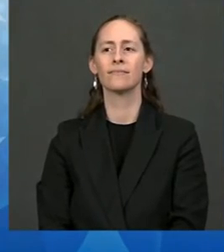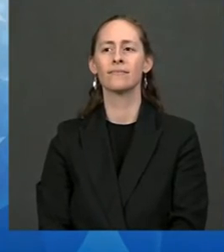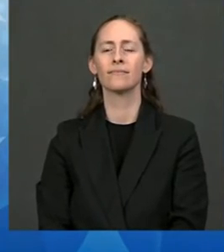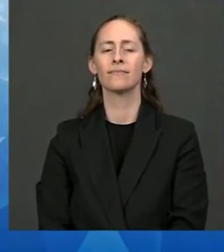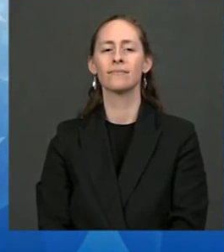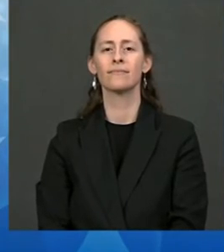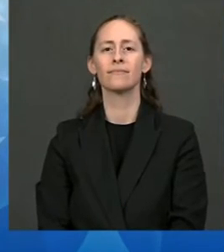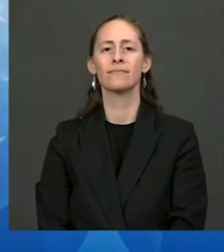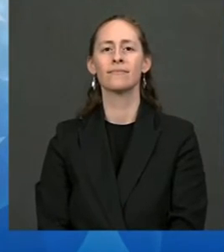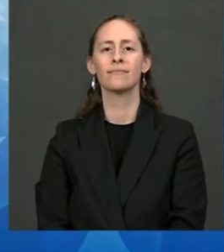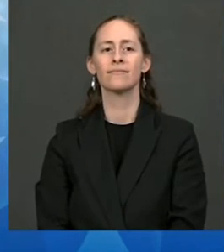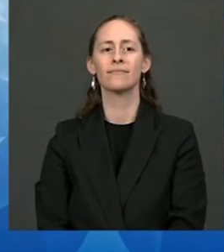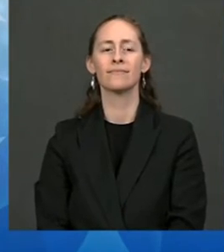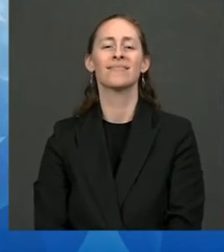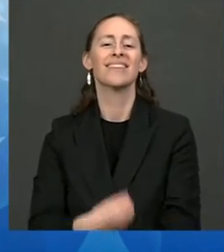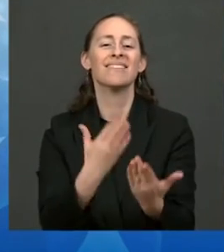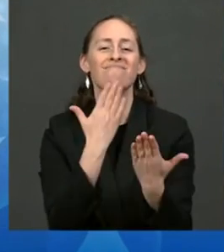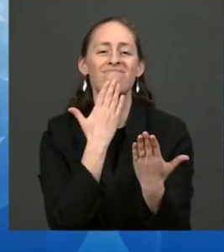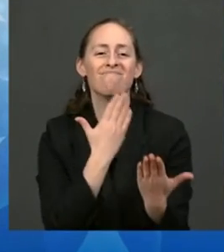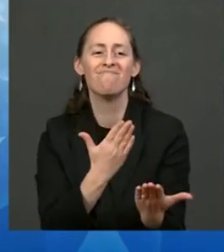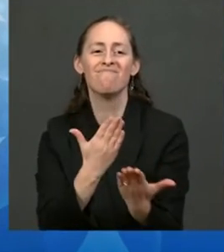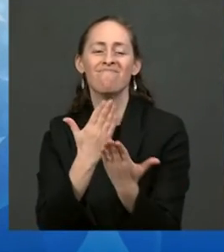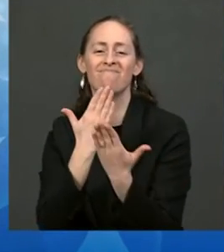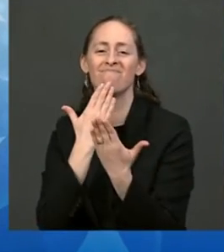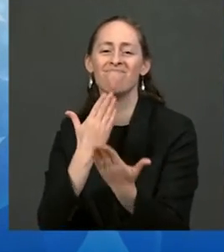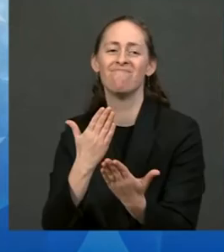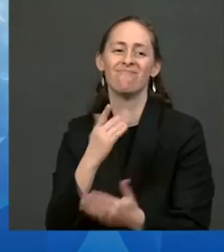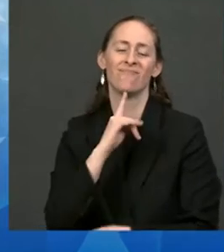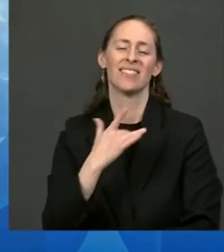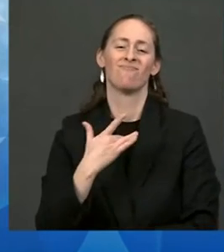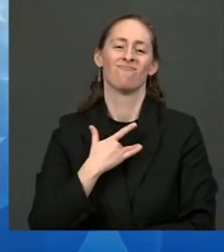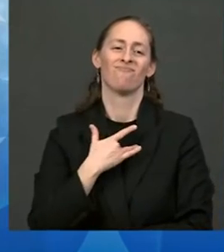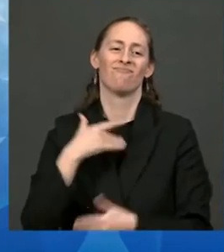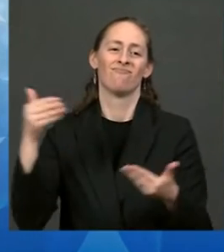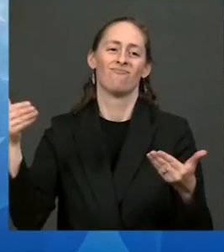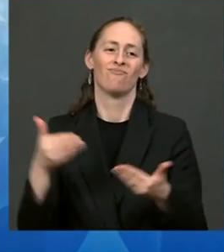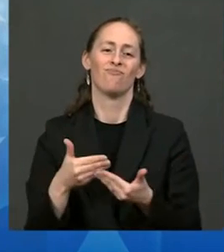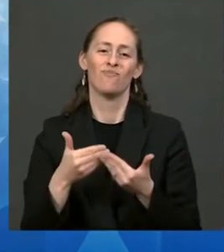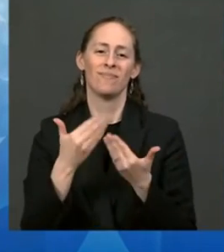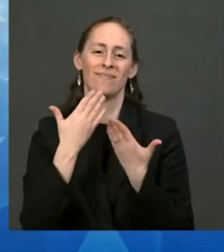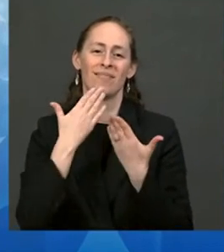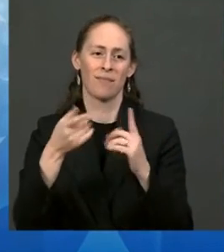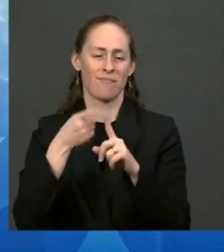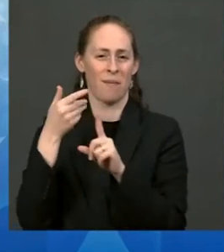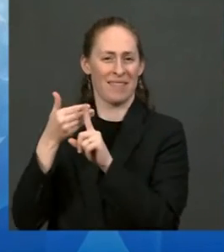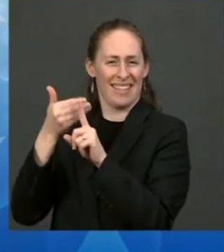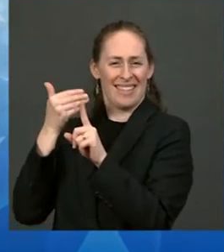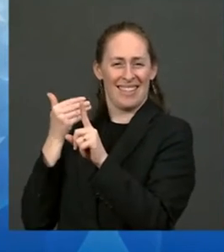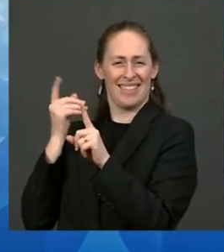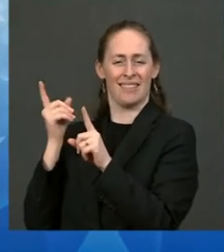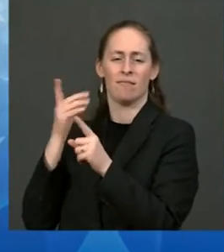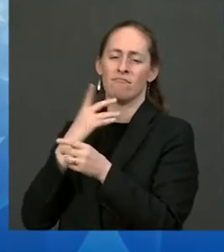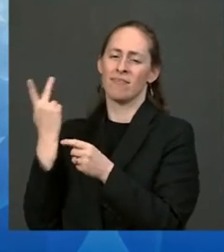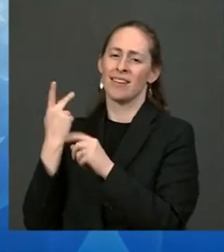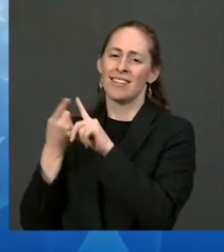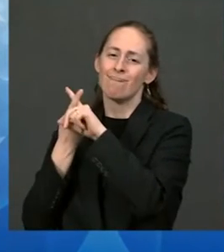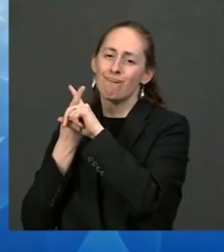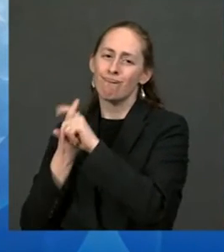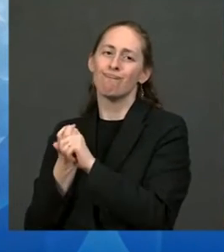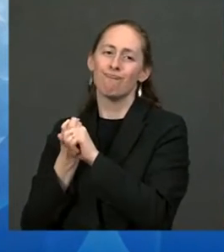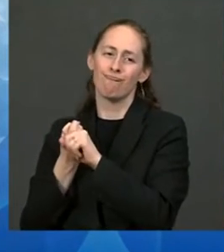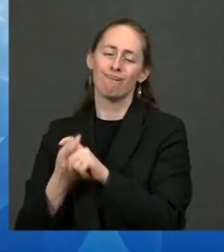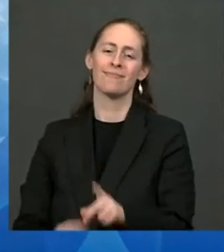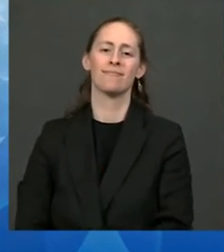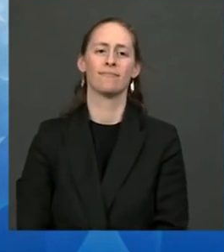Thank you so much for that kind introduction, President Halsey, my dear friend. Your advocacy for Indian country